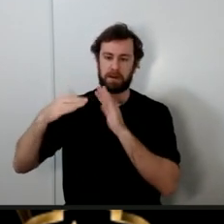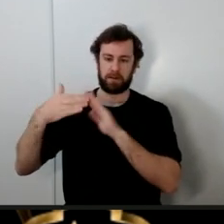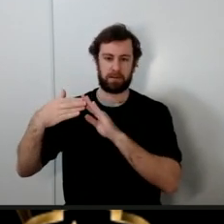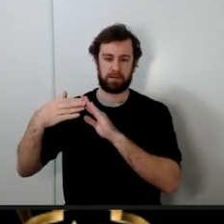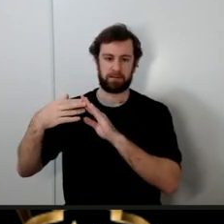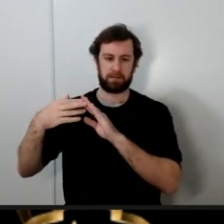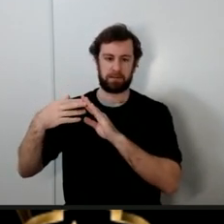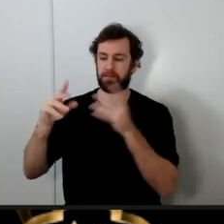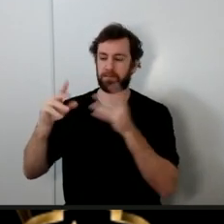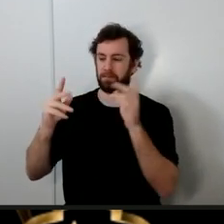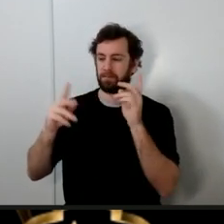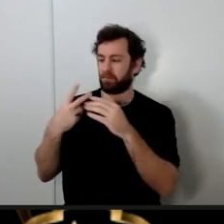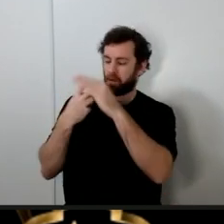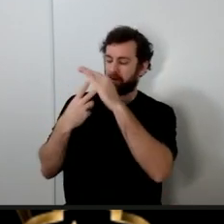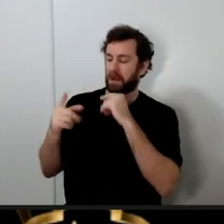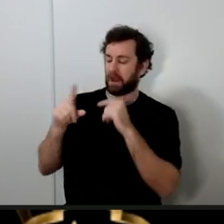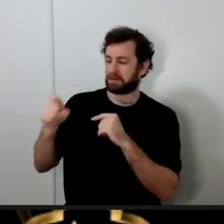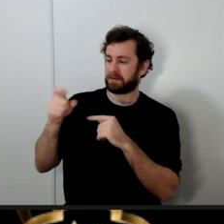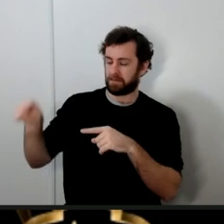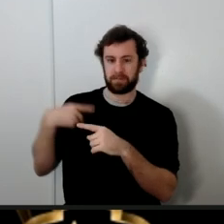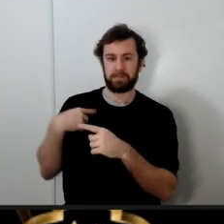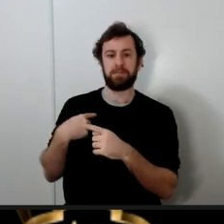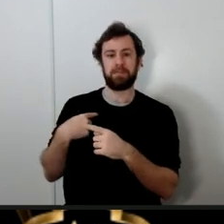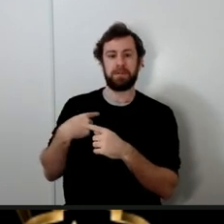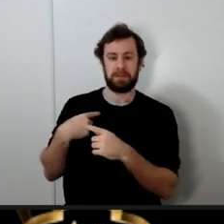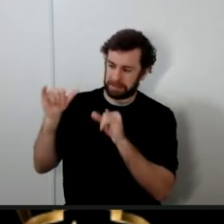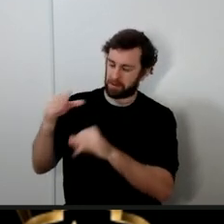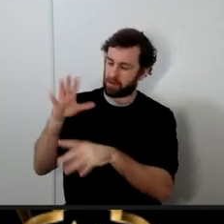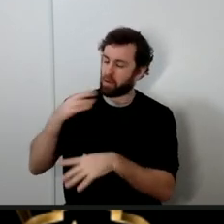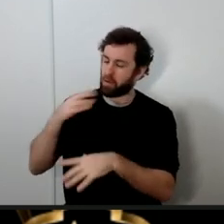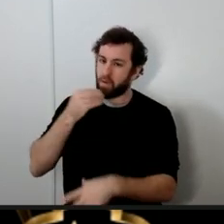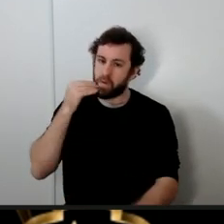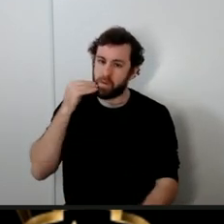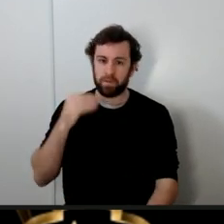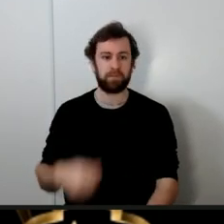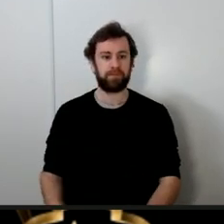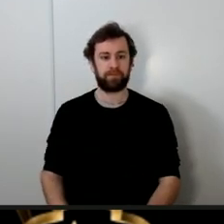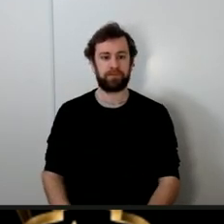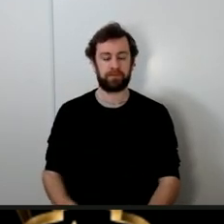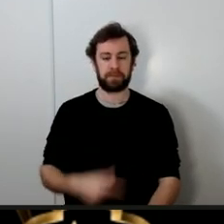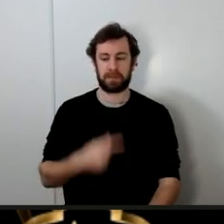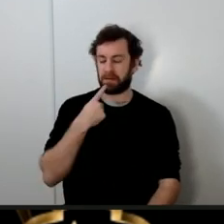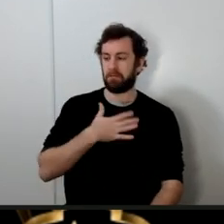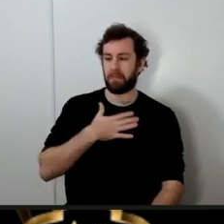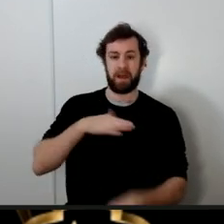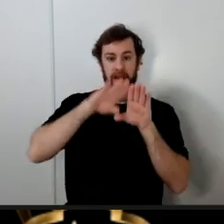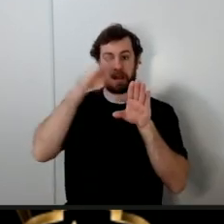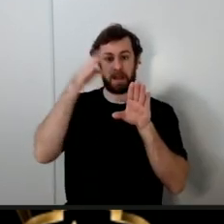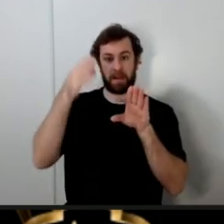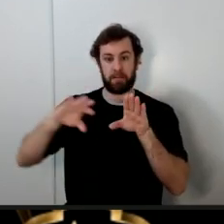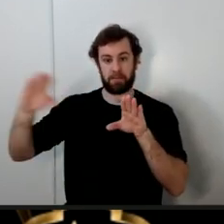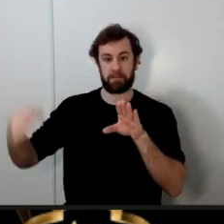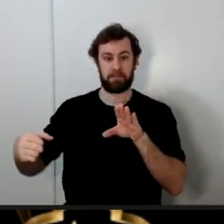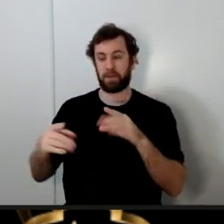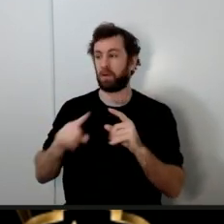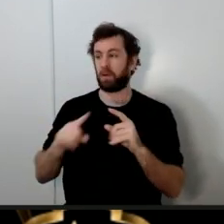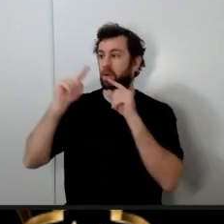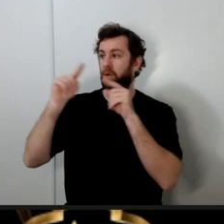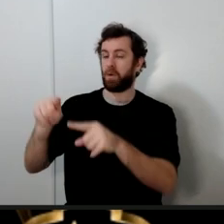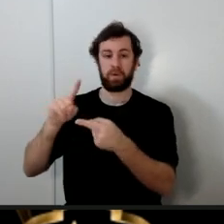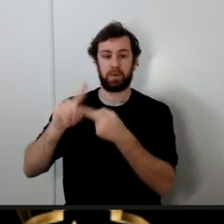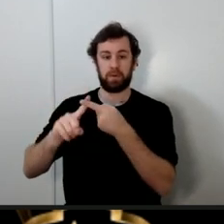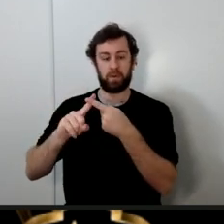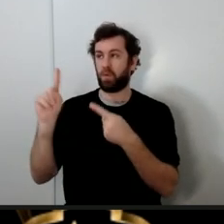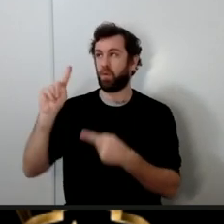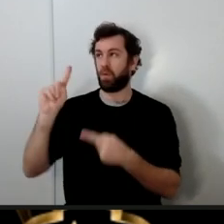homes to have the honor of hosting the Prophet the Prophet said my camel is being instructed by God to go where God